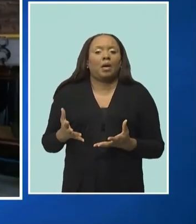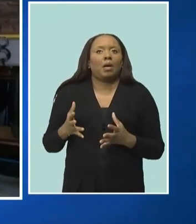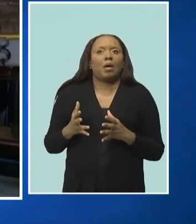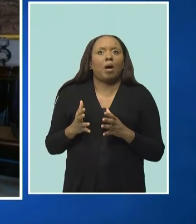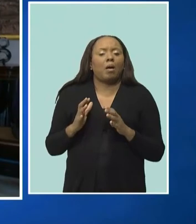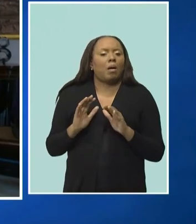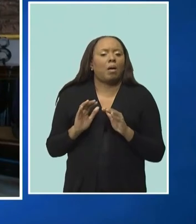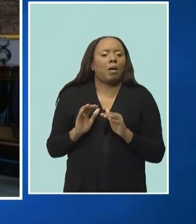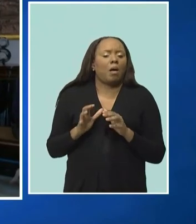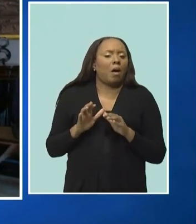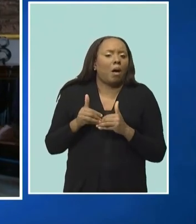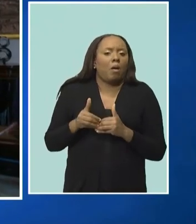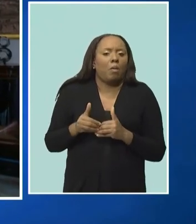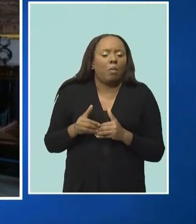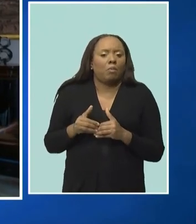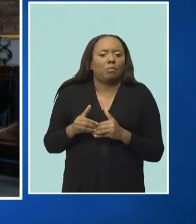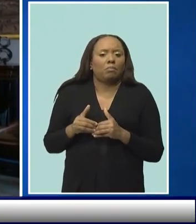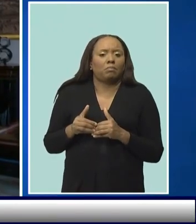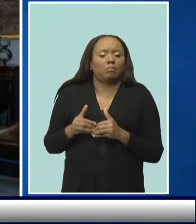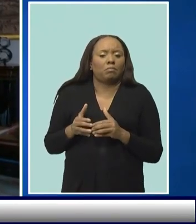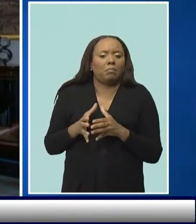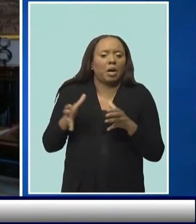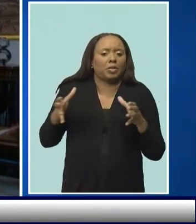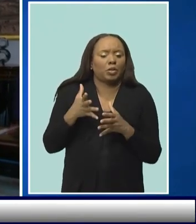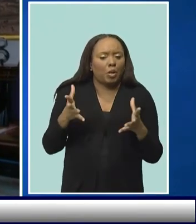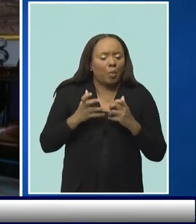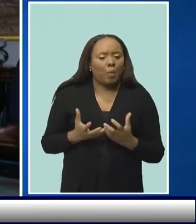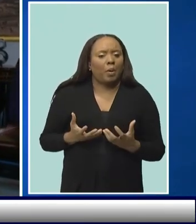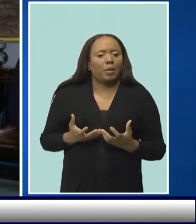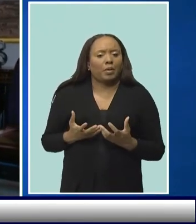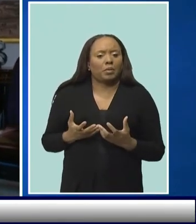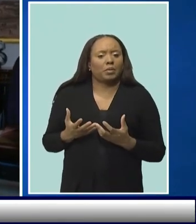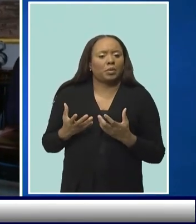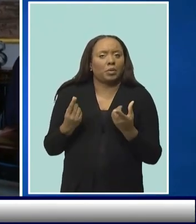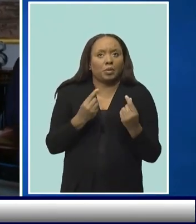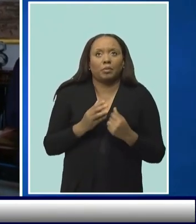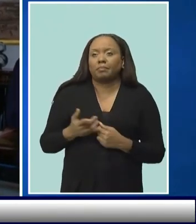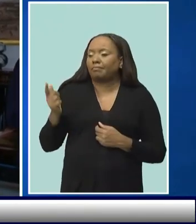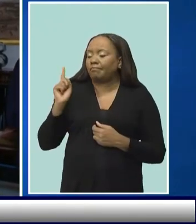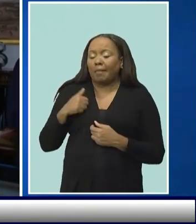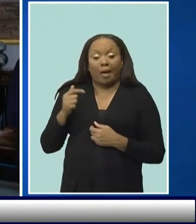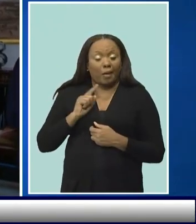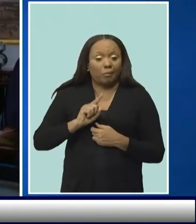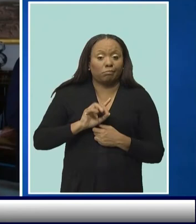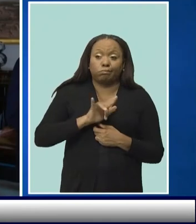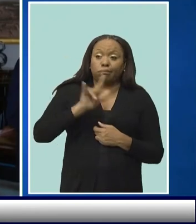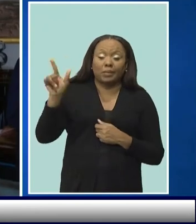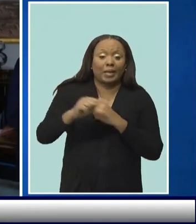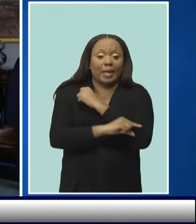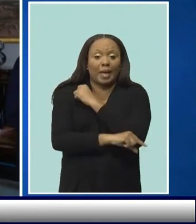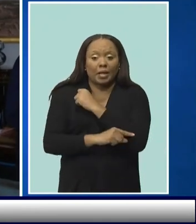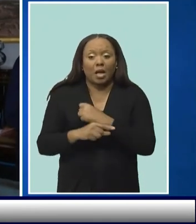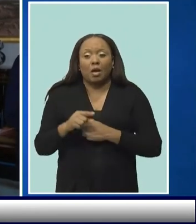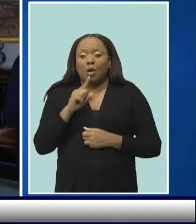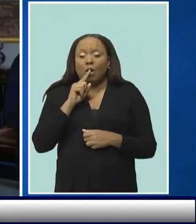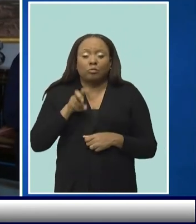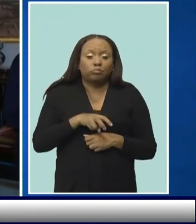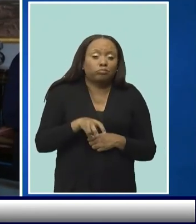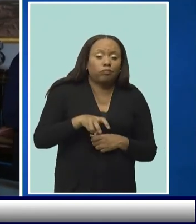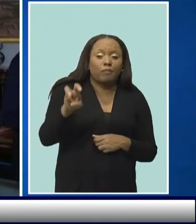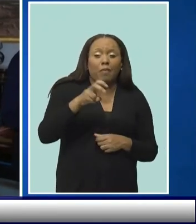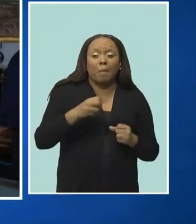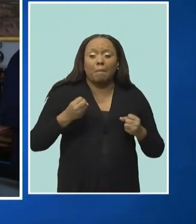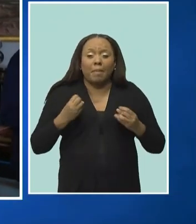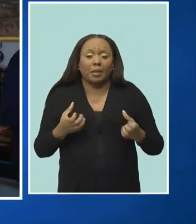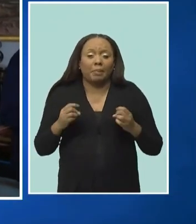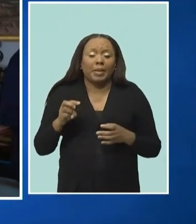I did my goal award in 2017. I went to Ghana and travelled 500 miles south of Georgetown. And it was amazing to say the least. And my most memorable